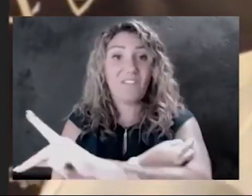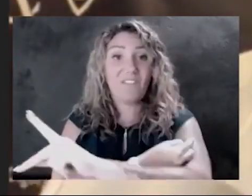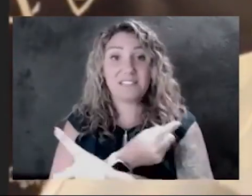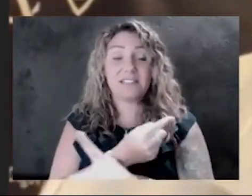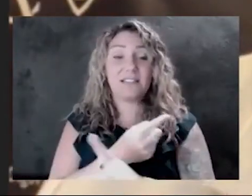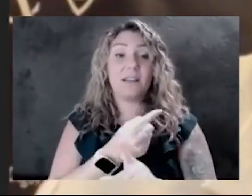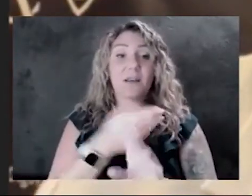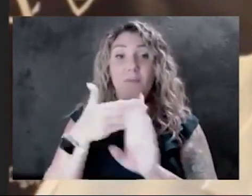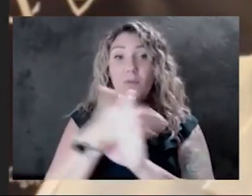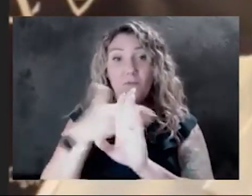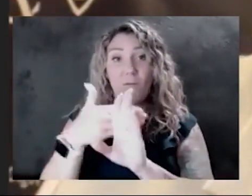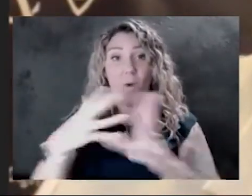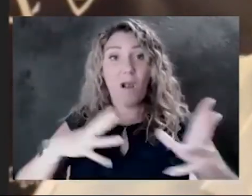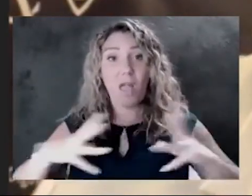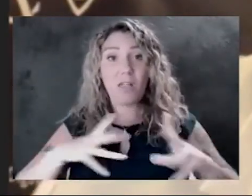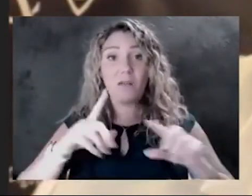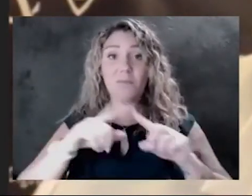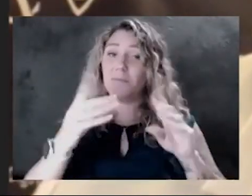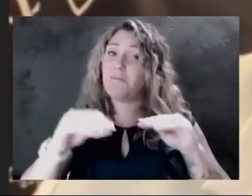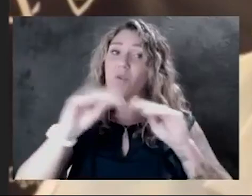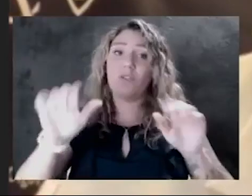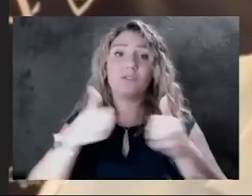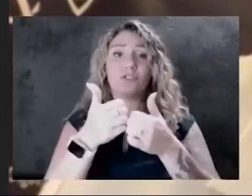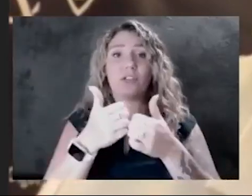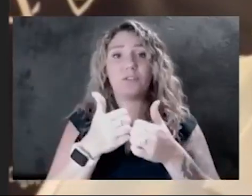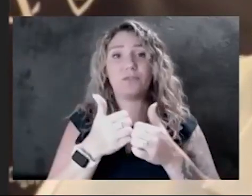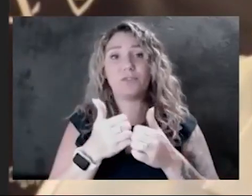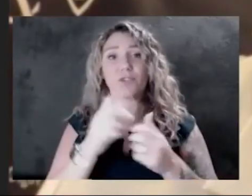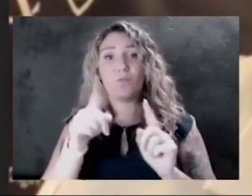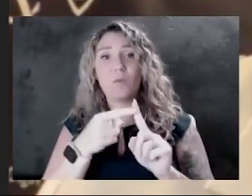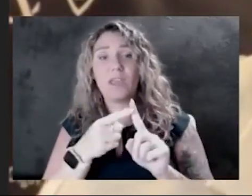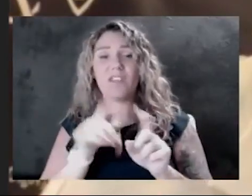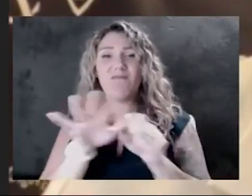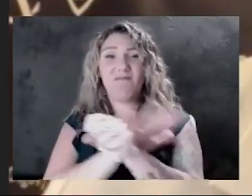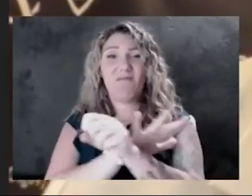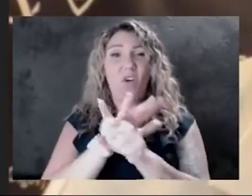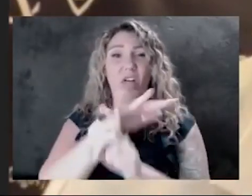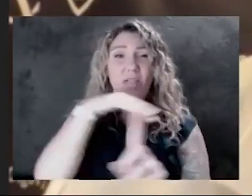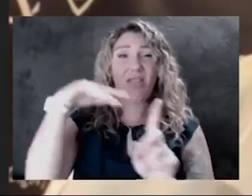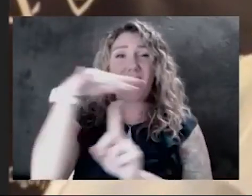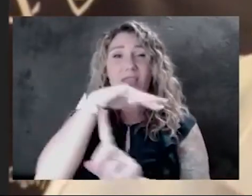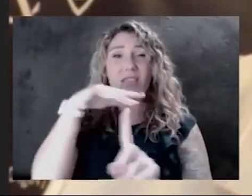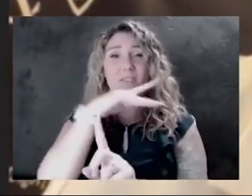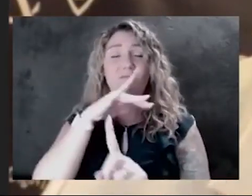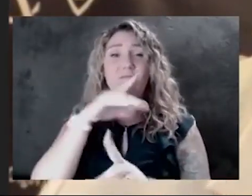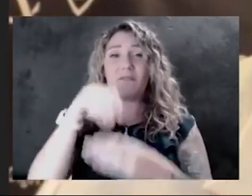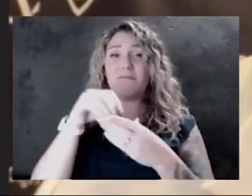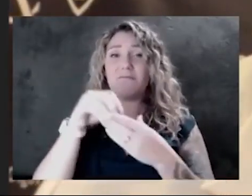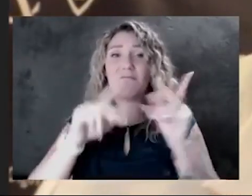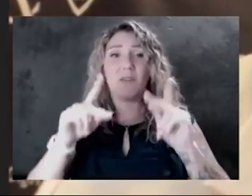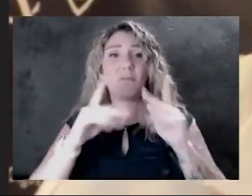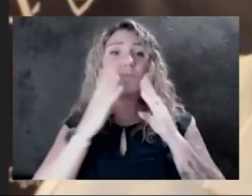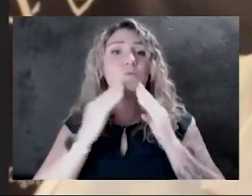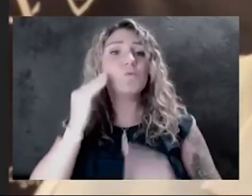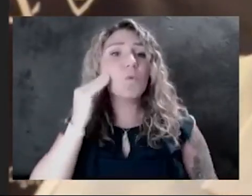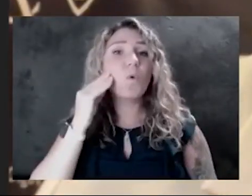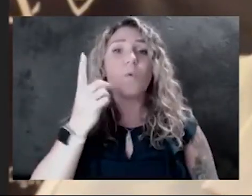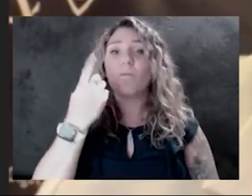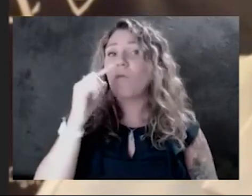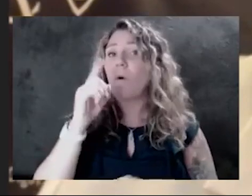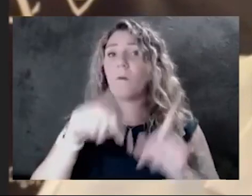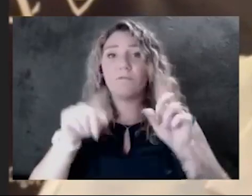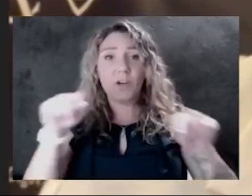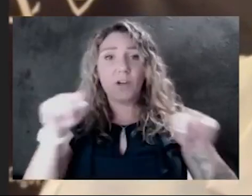more challenging, particularly when we have crowded environments in people's homes for various holidays